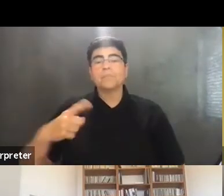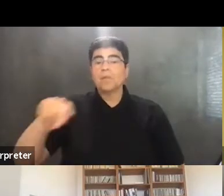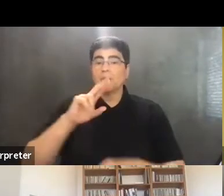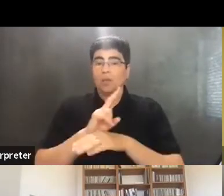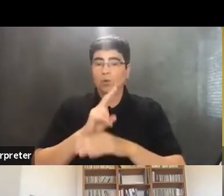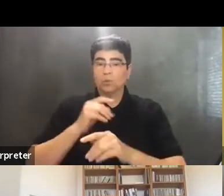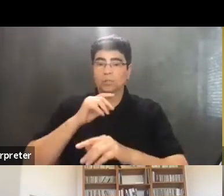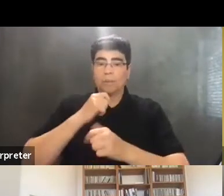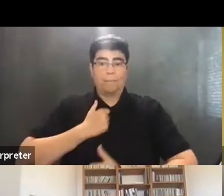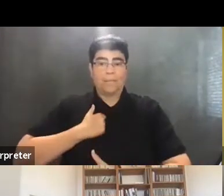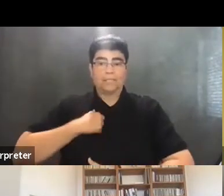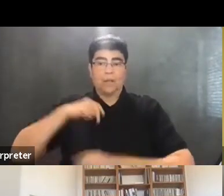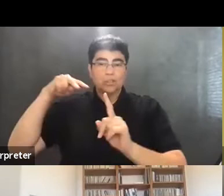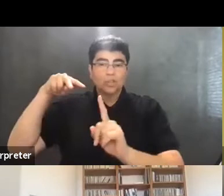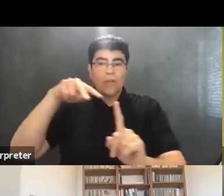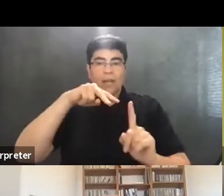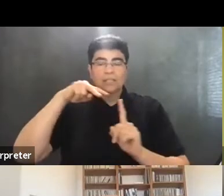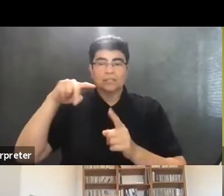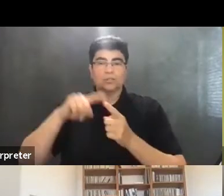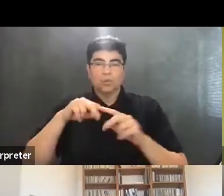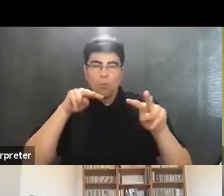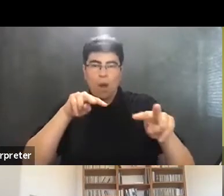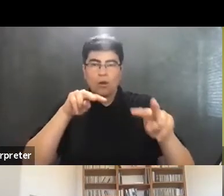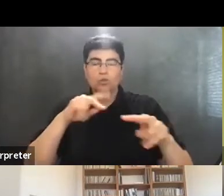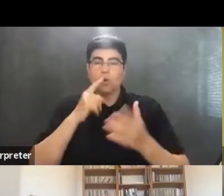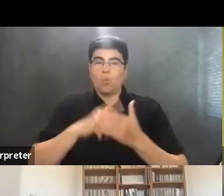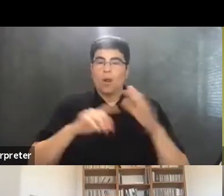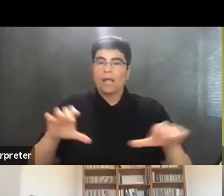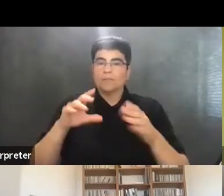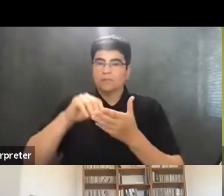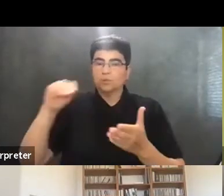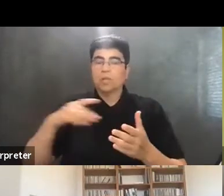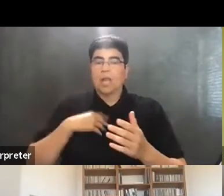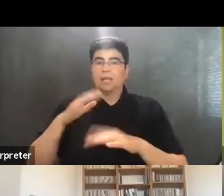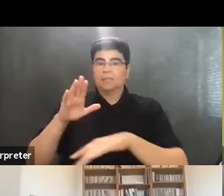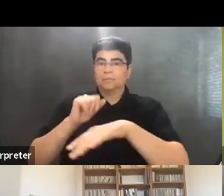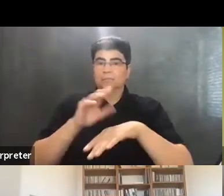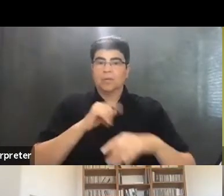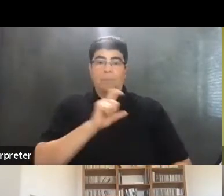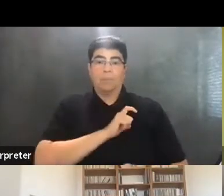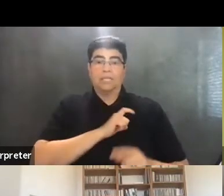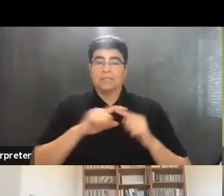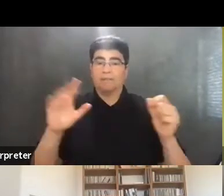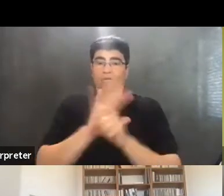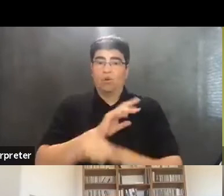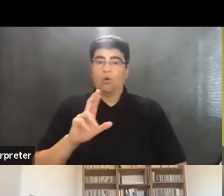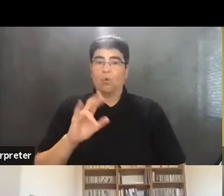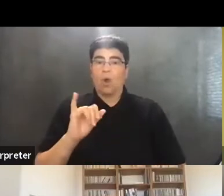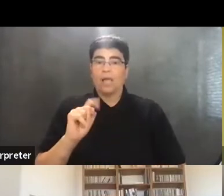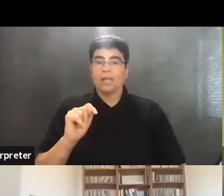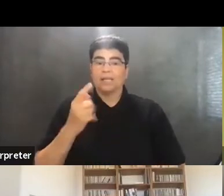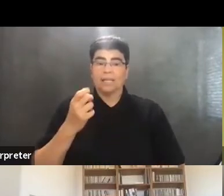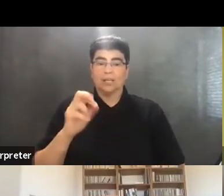surveillance equipment to monitor the activities of students and deployed police in full riot gear, who beat undergraduate and graduate